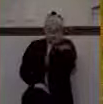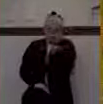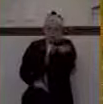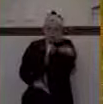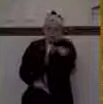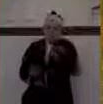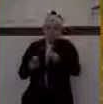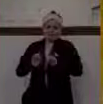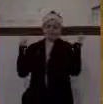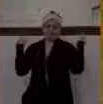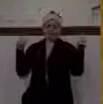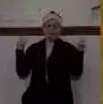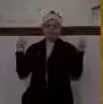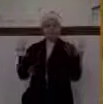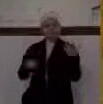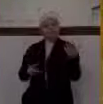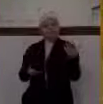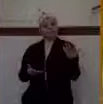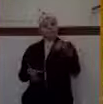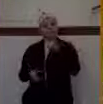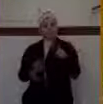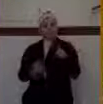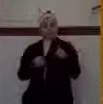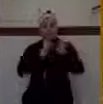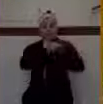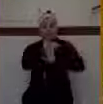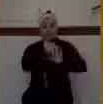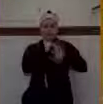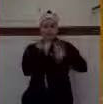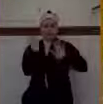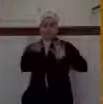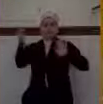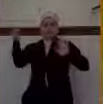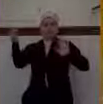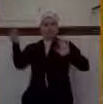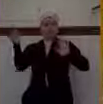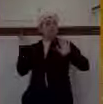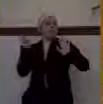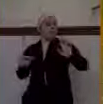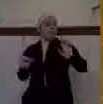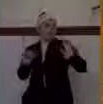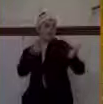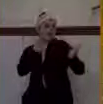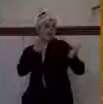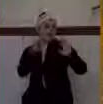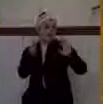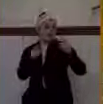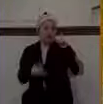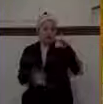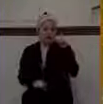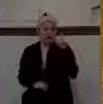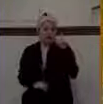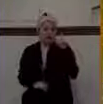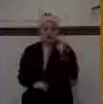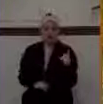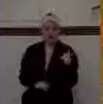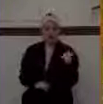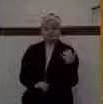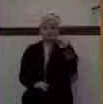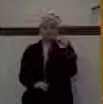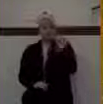if you polish up those shields just right, they probably looked a lot like gold. They looked the same,